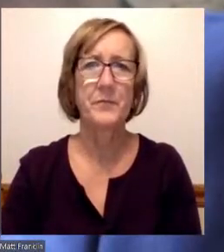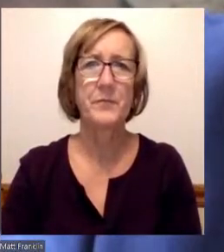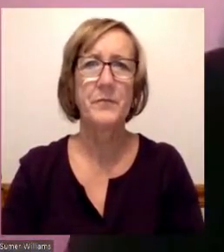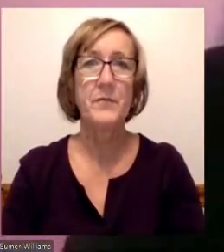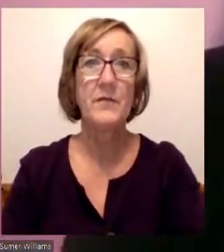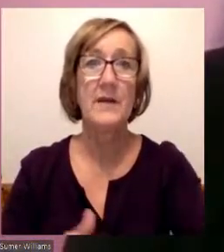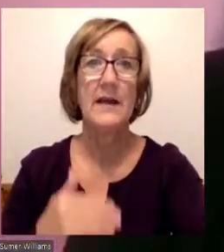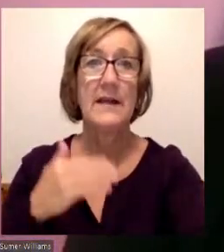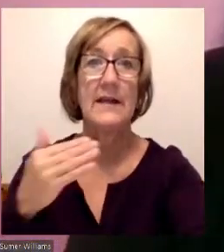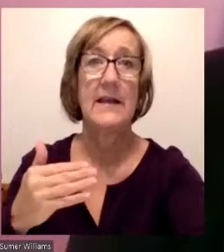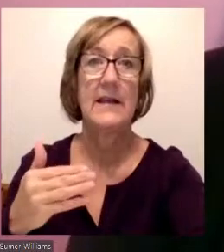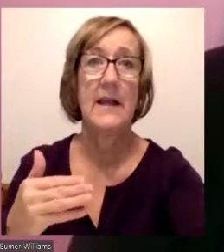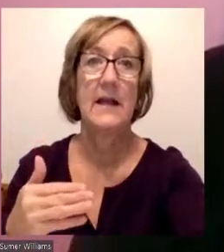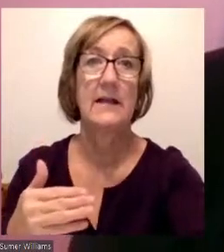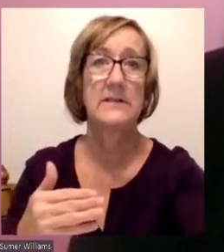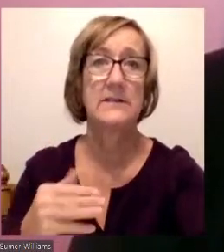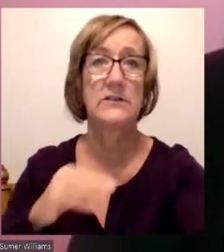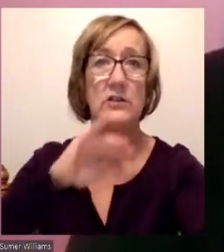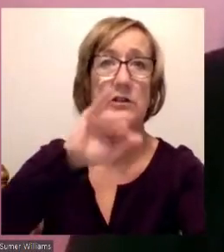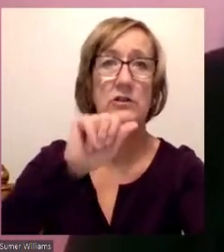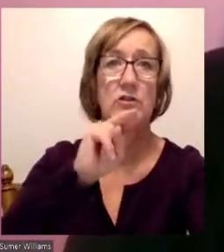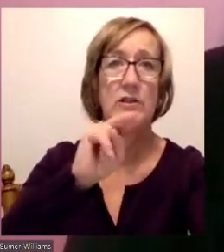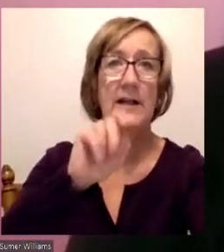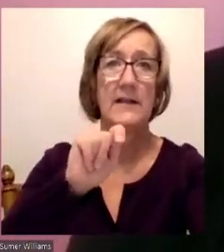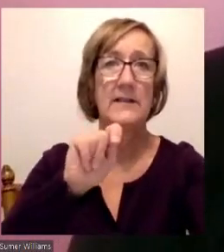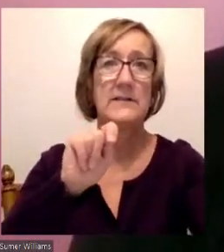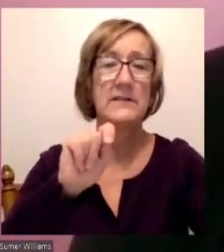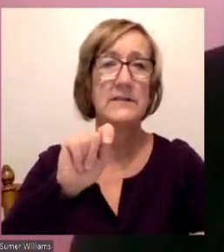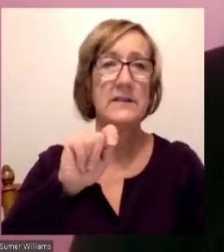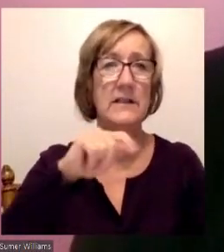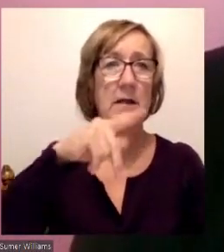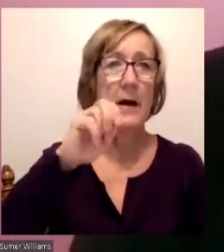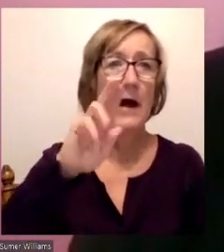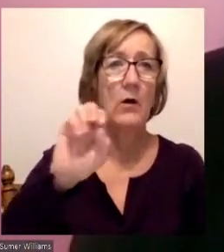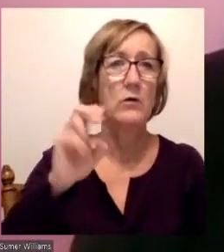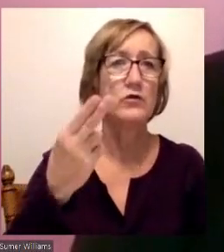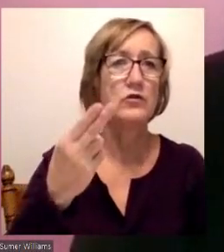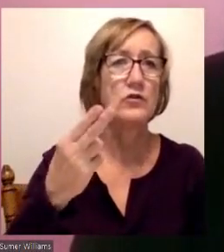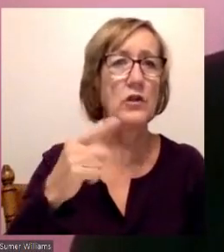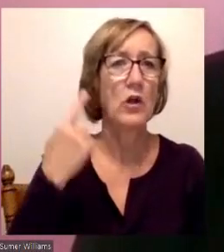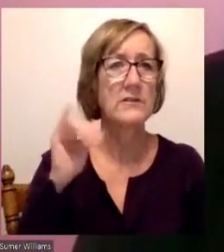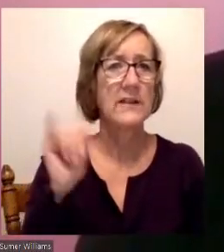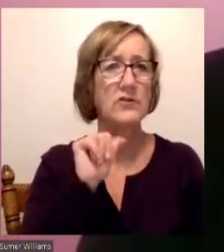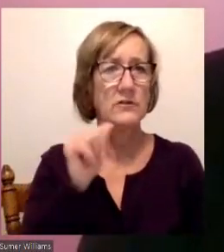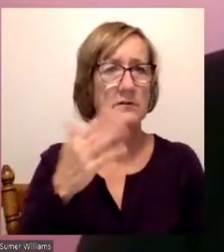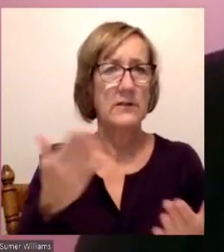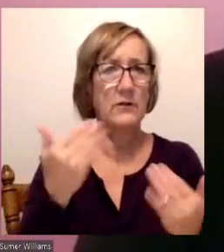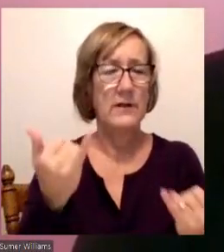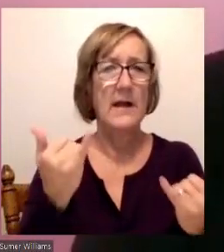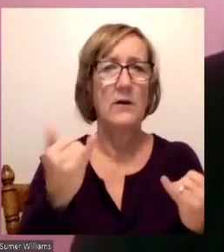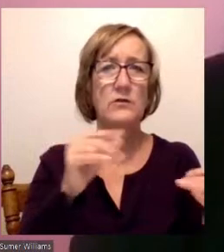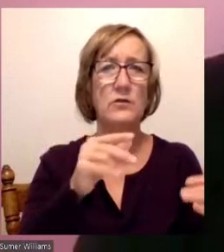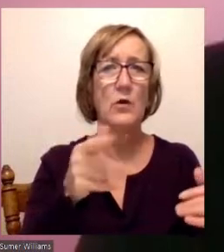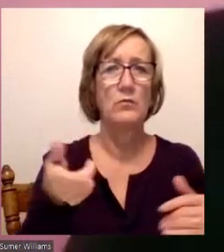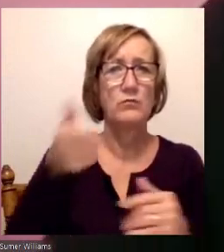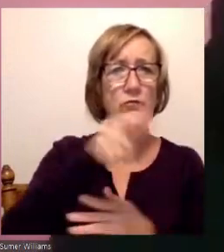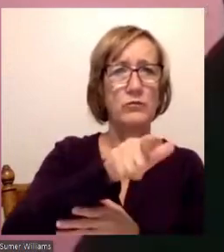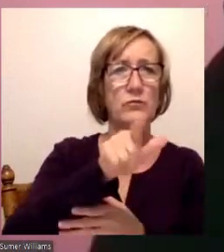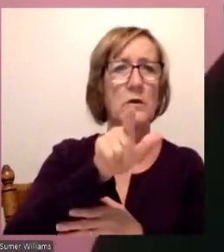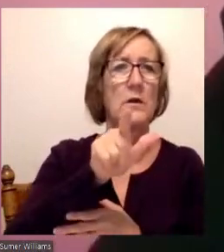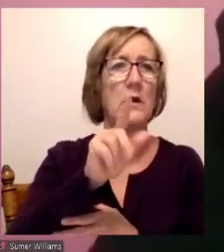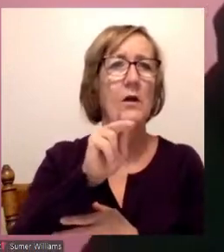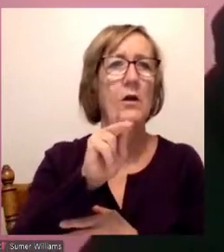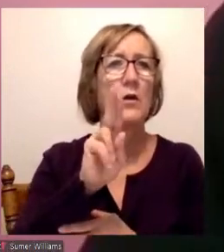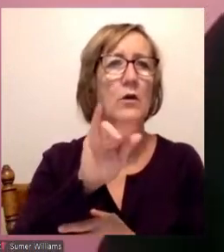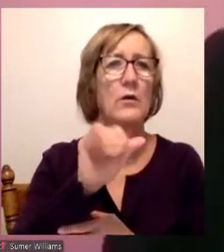Next, we have Janet Couch. It looks like she's not with us, so then we'll move to Chris Johns.